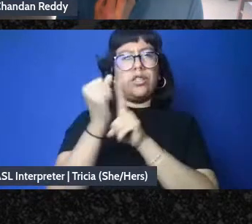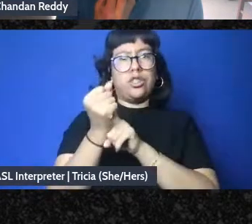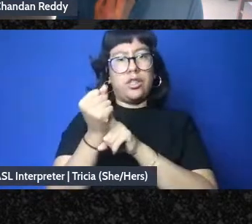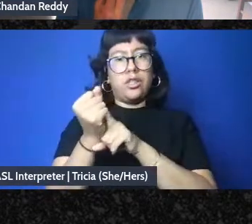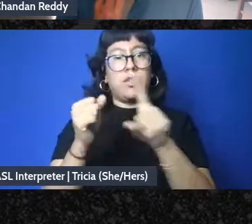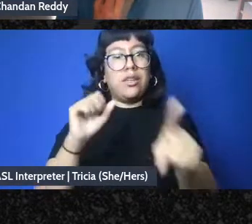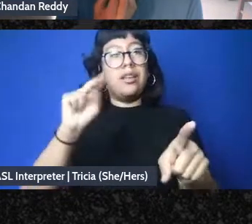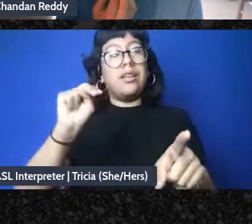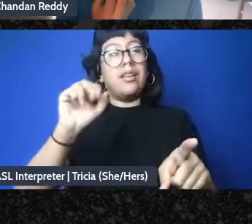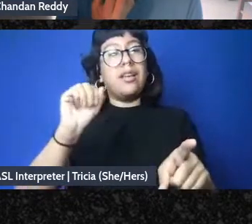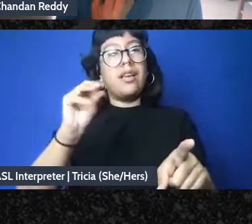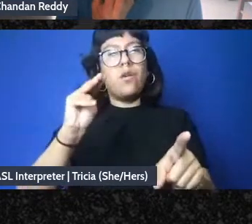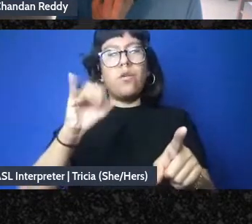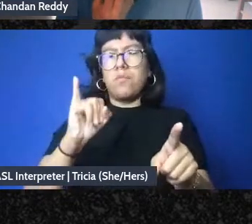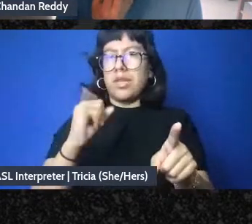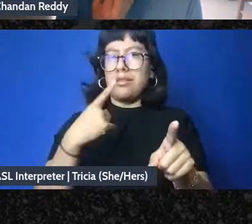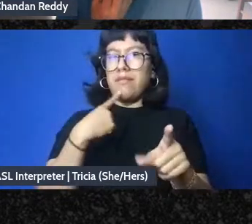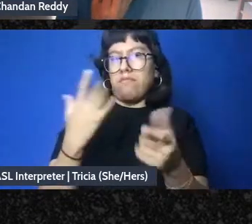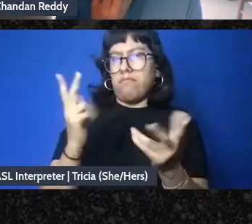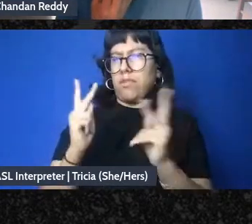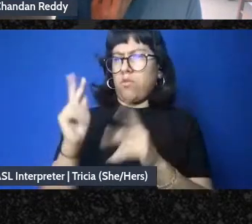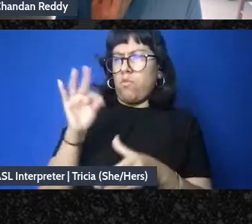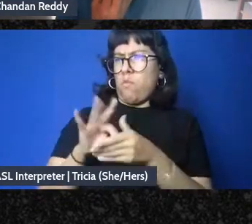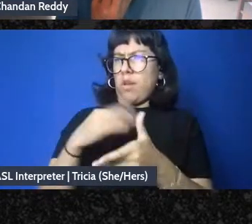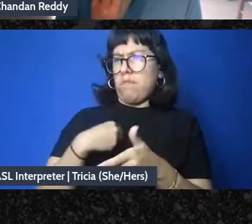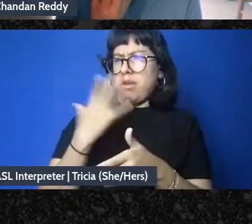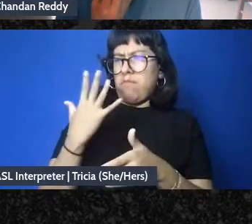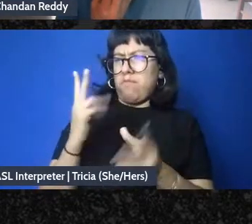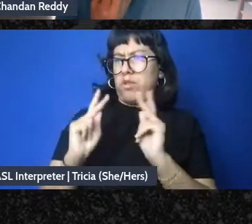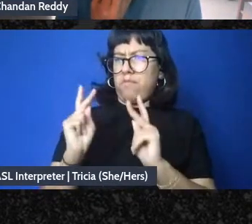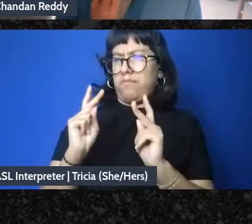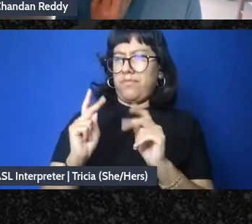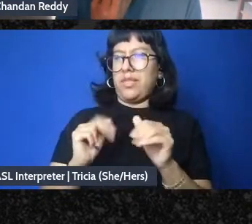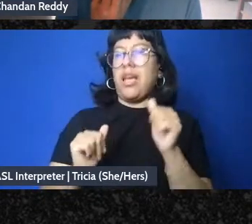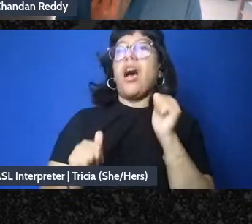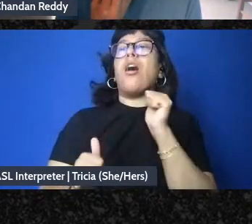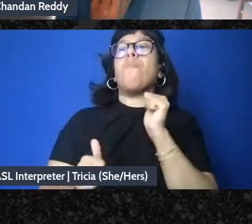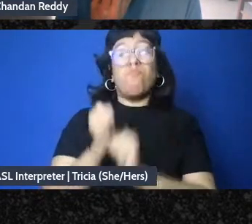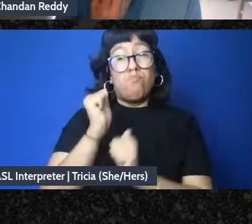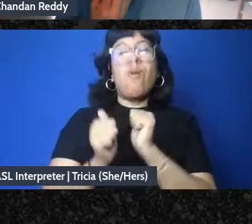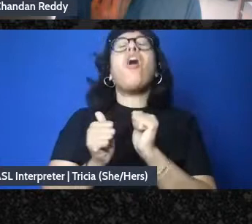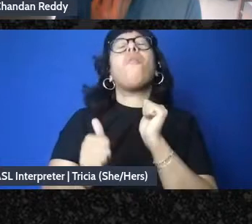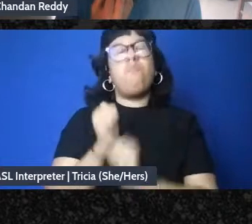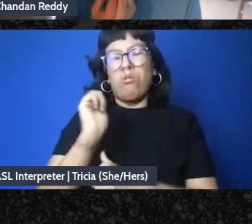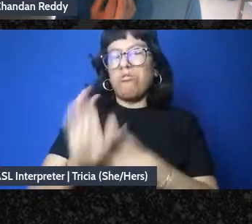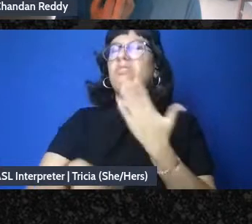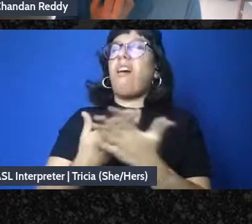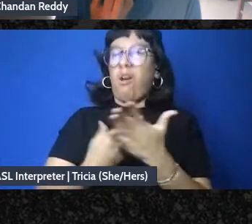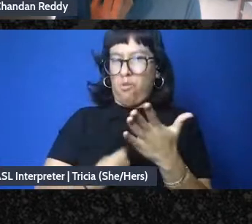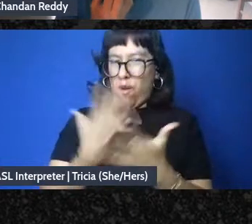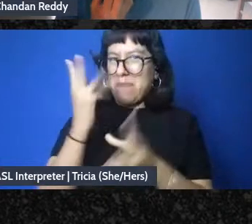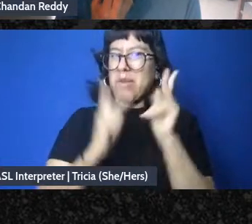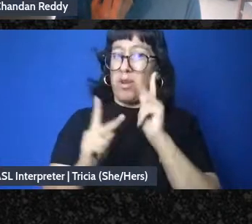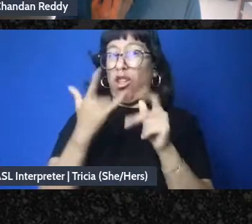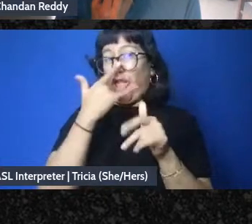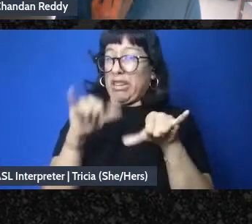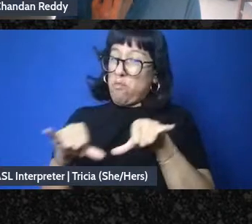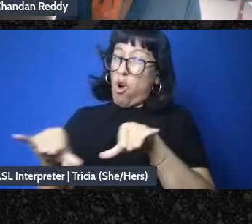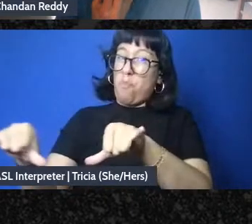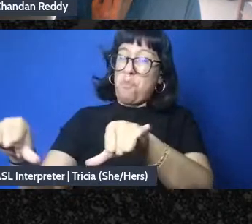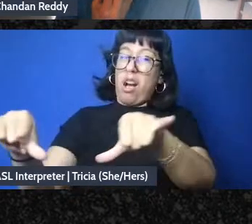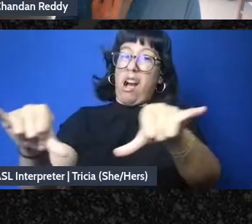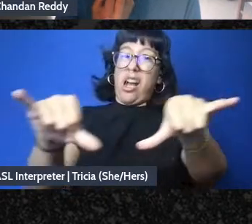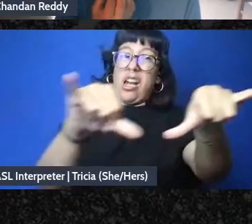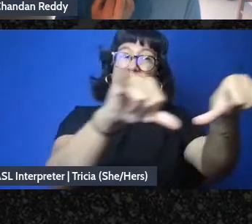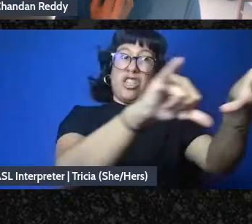right I mean that's another element where it's like you know this is a pretty homogenous it's a multi